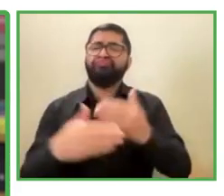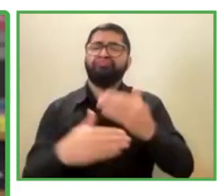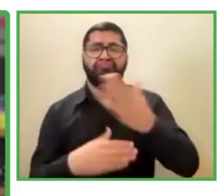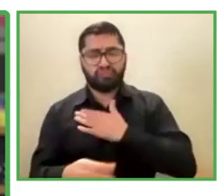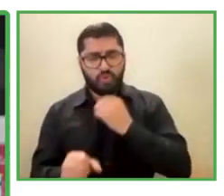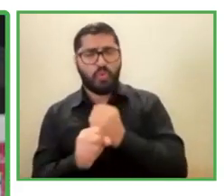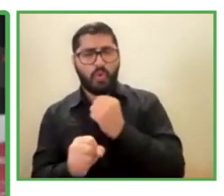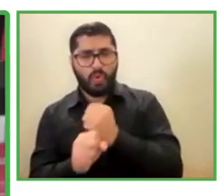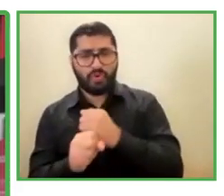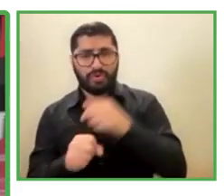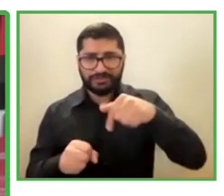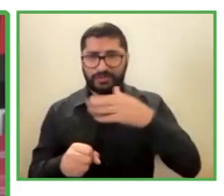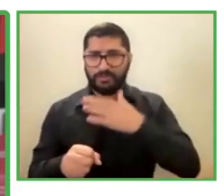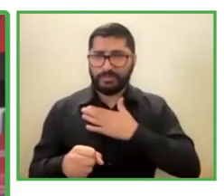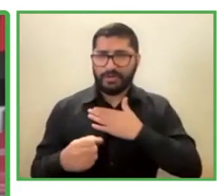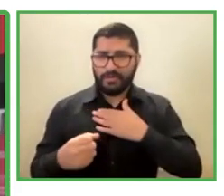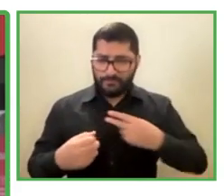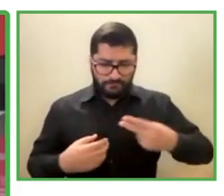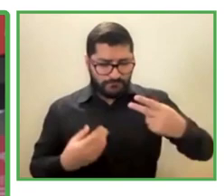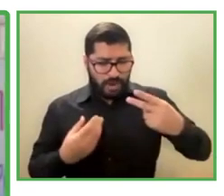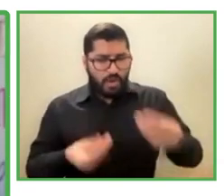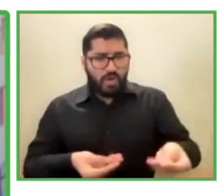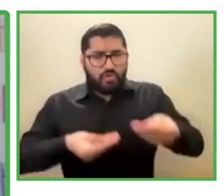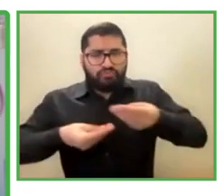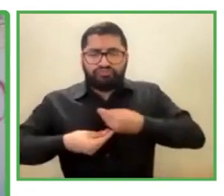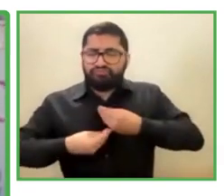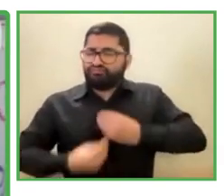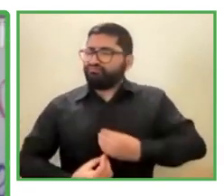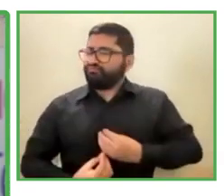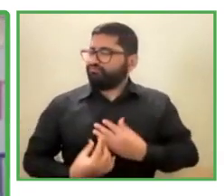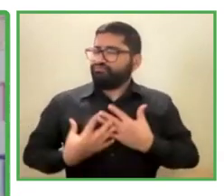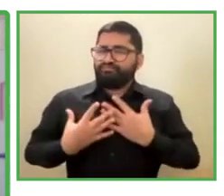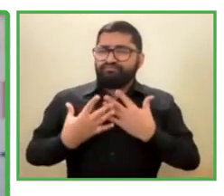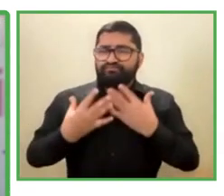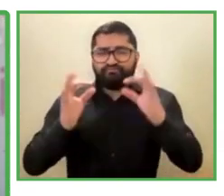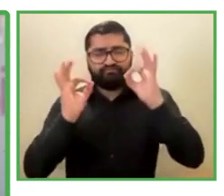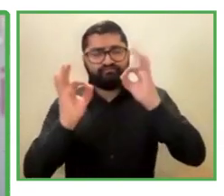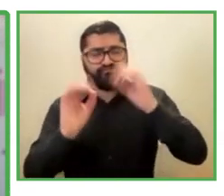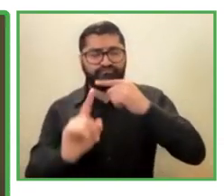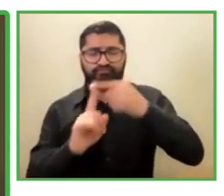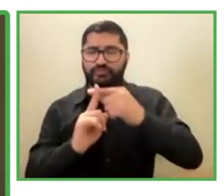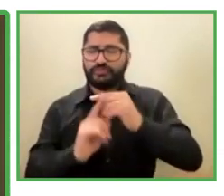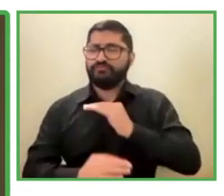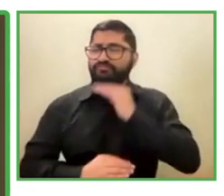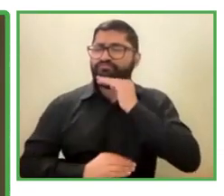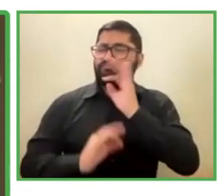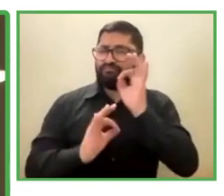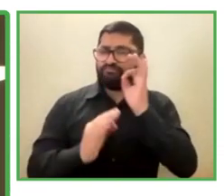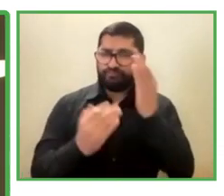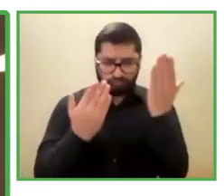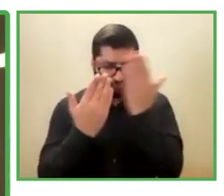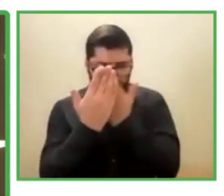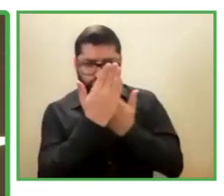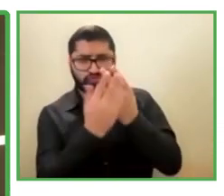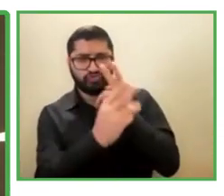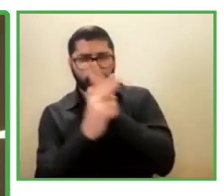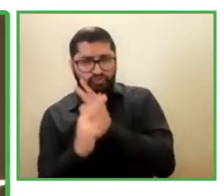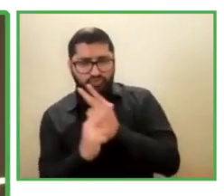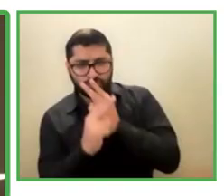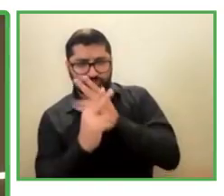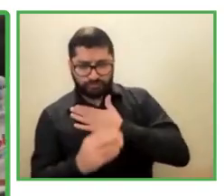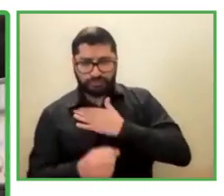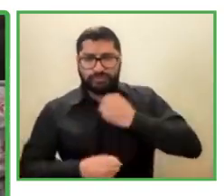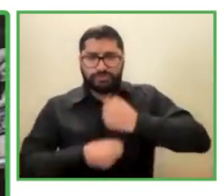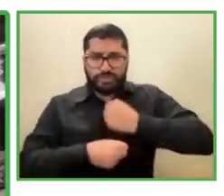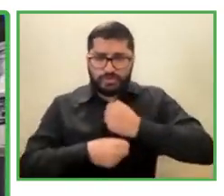a satisfactory experience, and it's gratifying that somebody, that they keep their work for them. It means